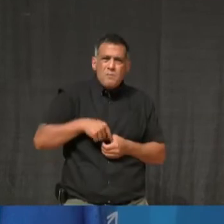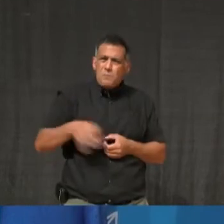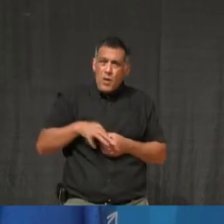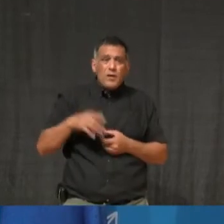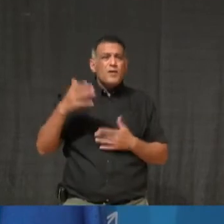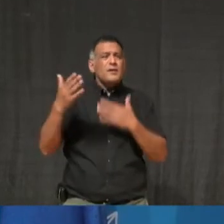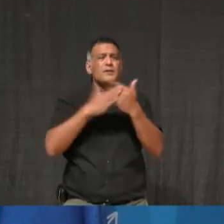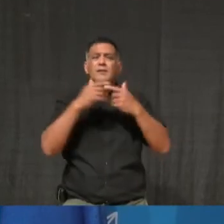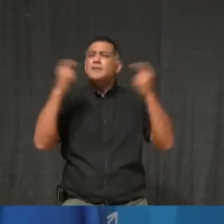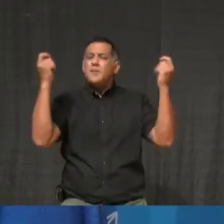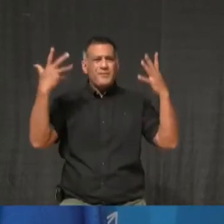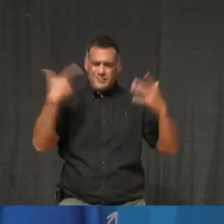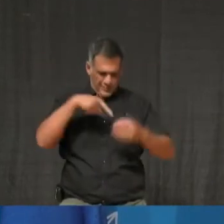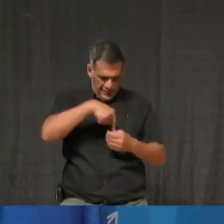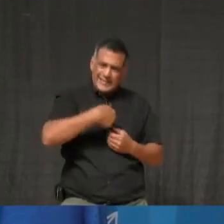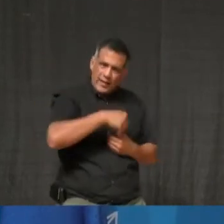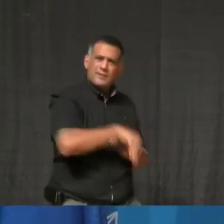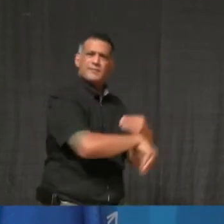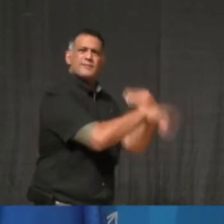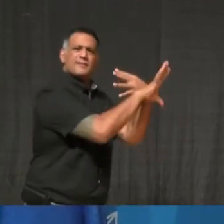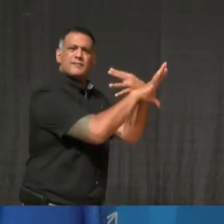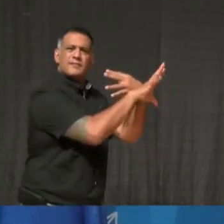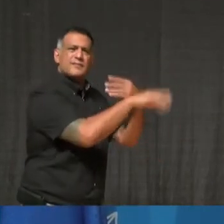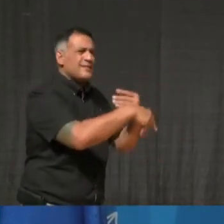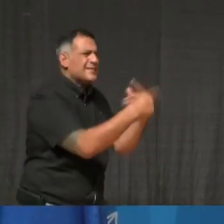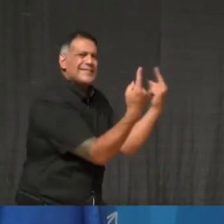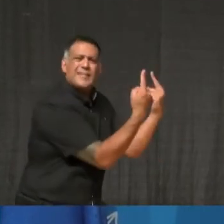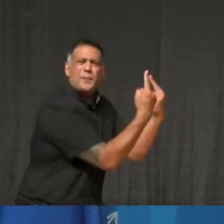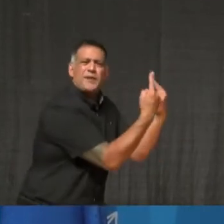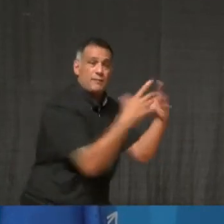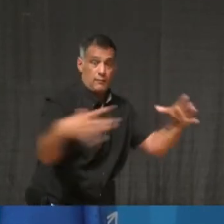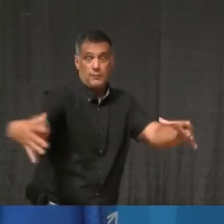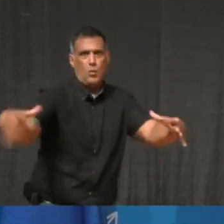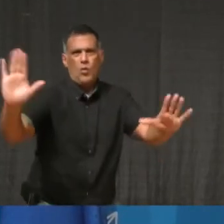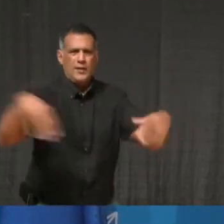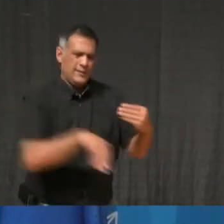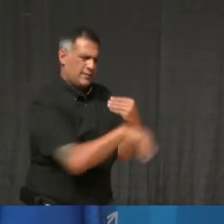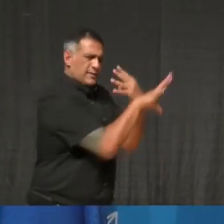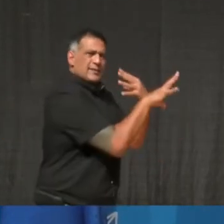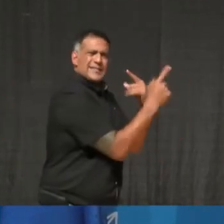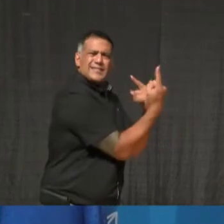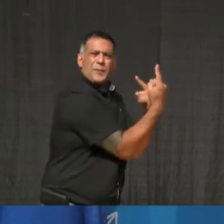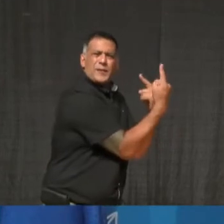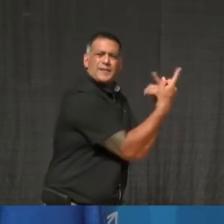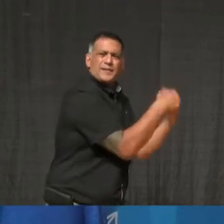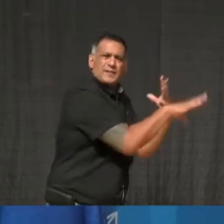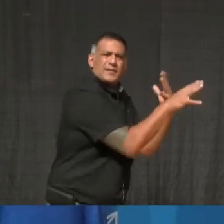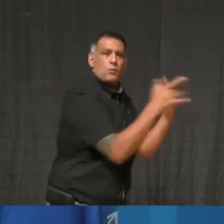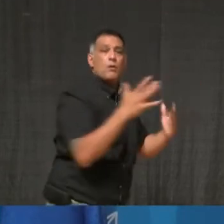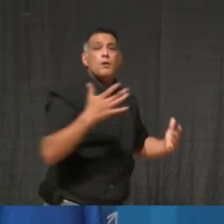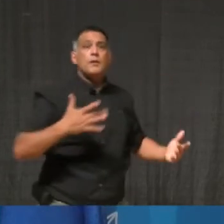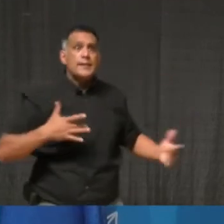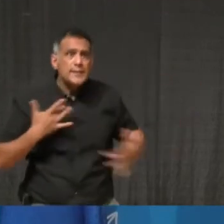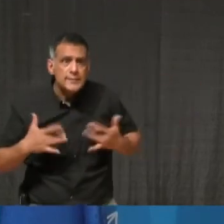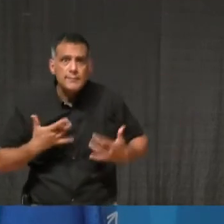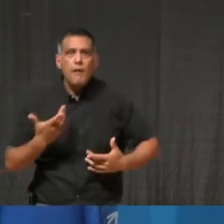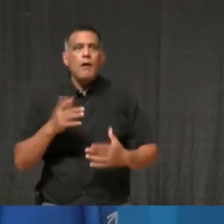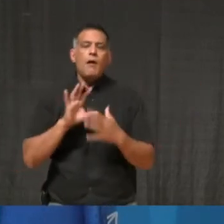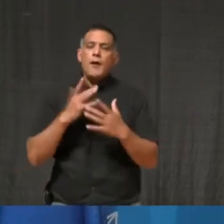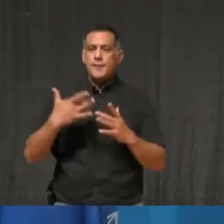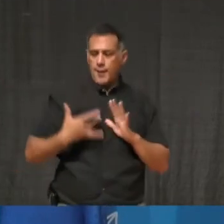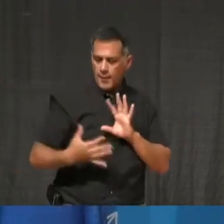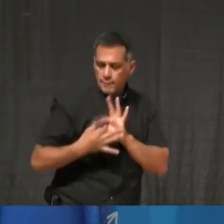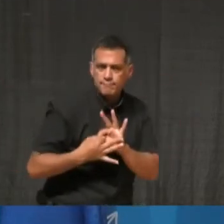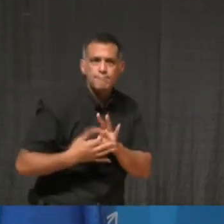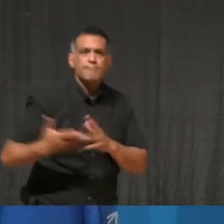to tie it to something that has an emotional value and an understanding. I just really try to make sure our community understands just how vital and critical this is and